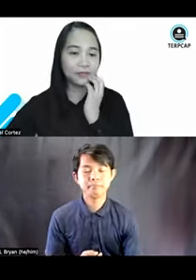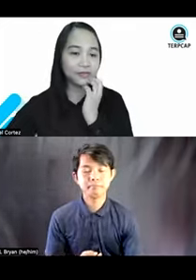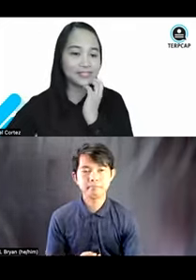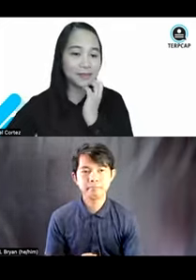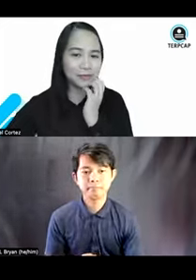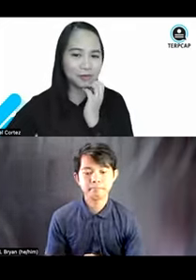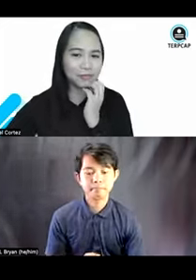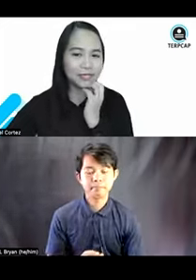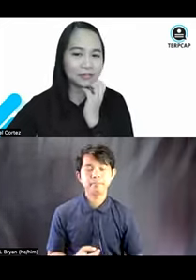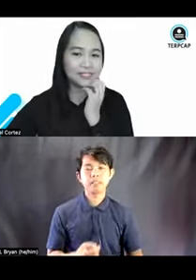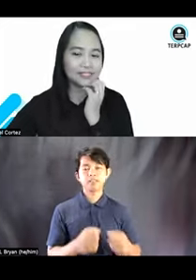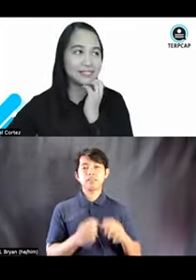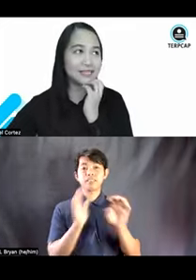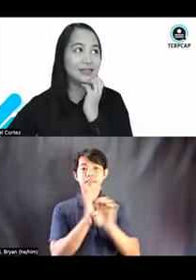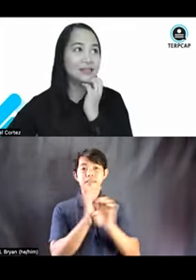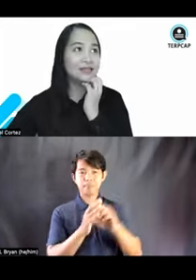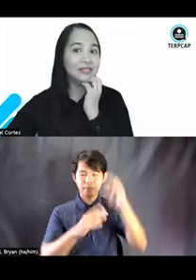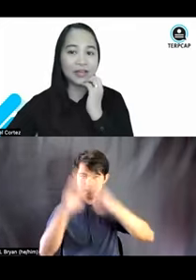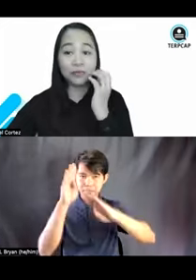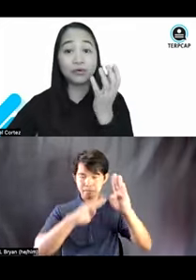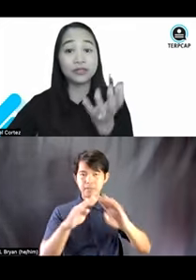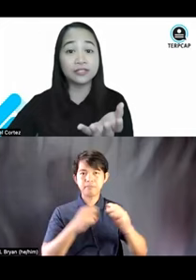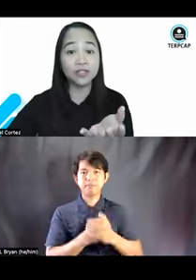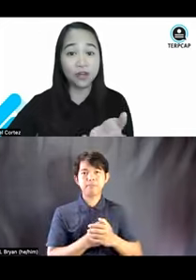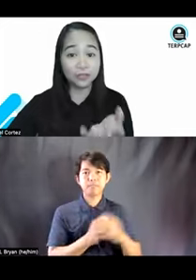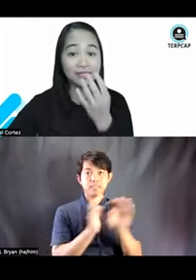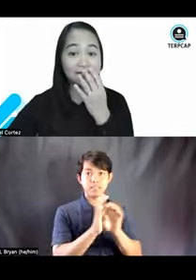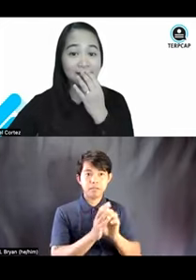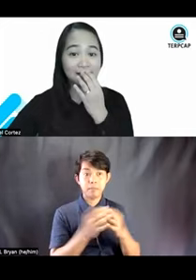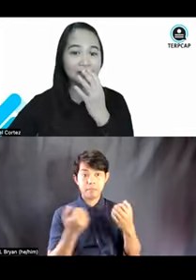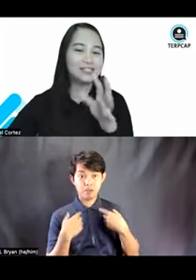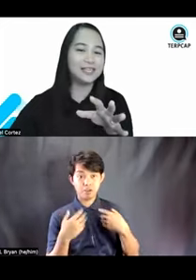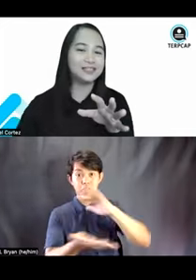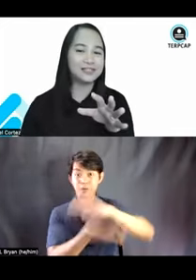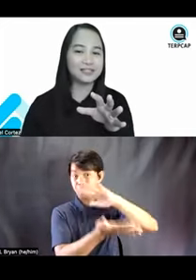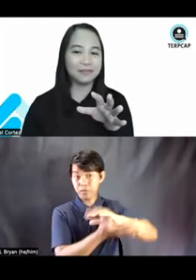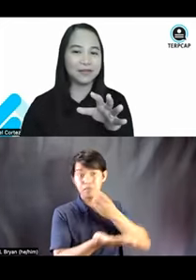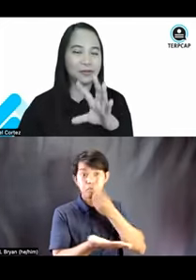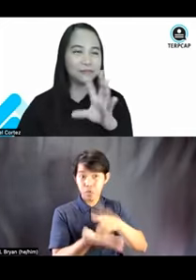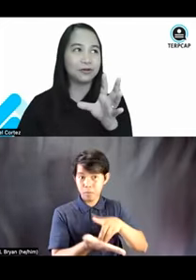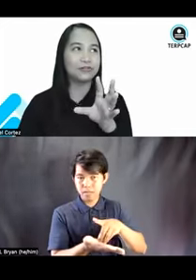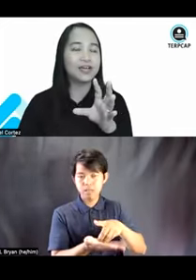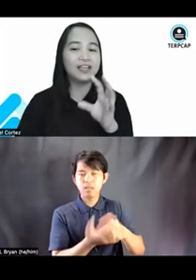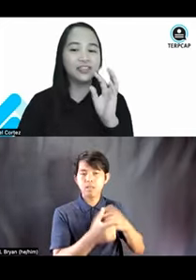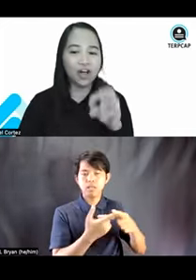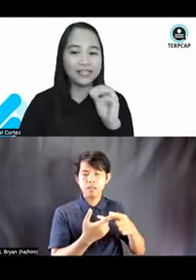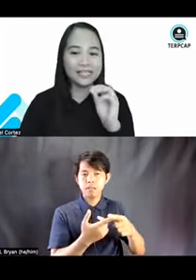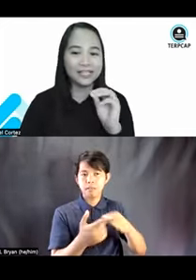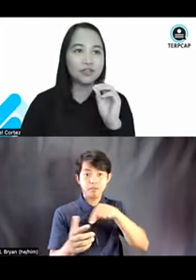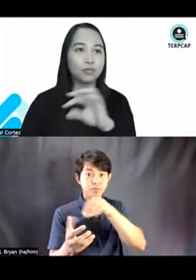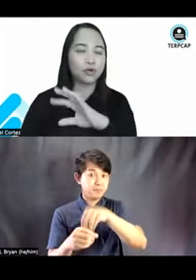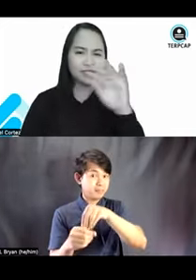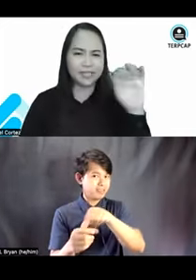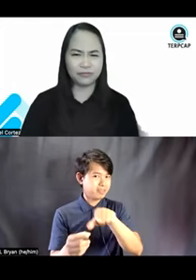problem, you know, a sample problem here is, let's say, you have a word document and it contains a number of non